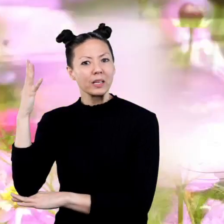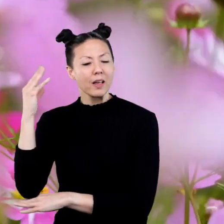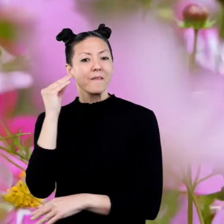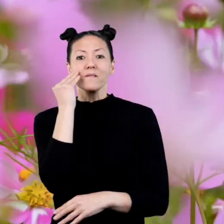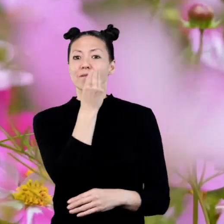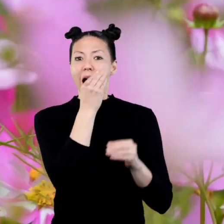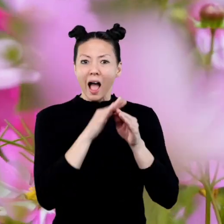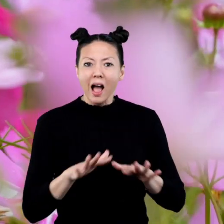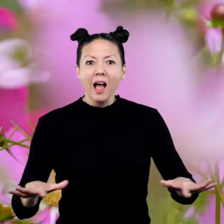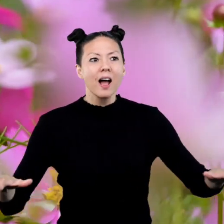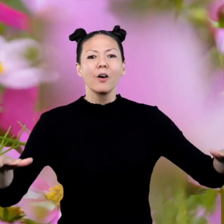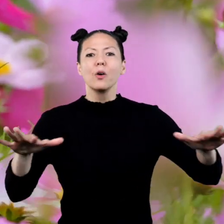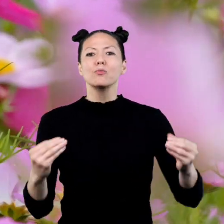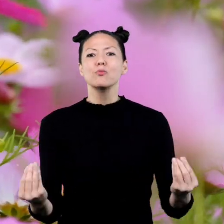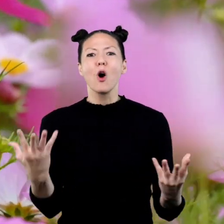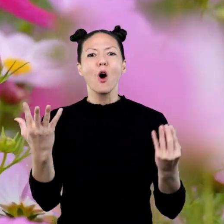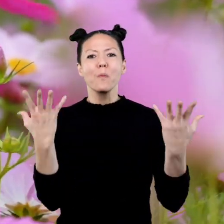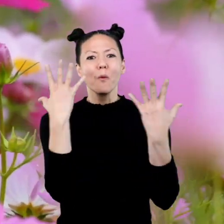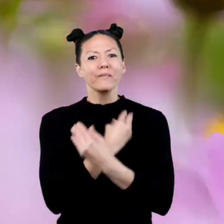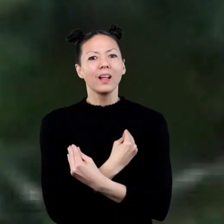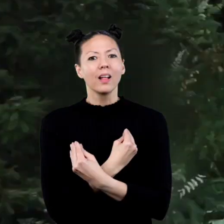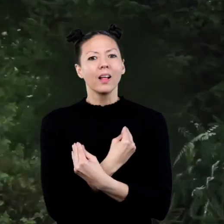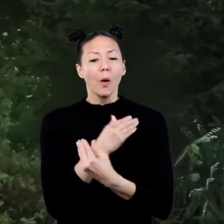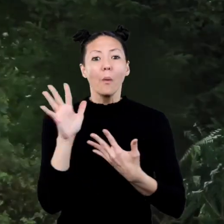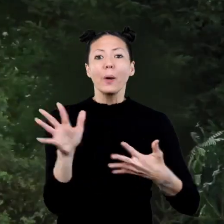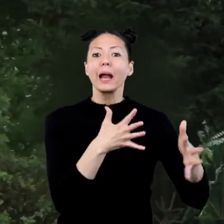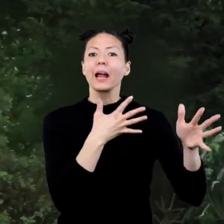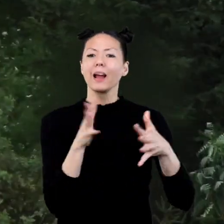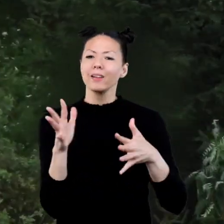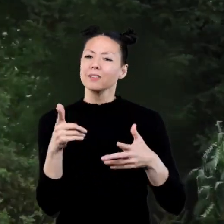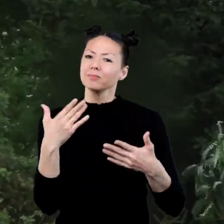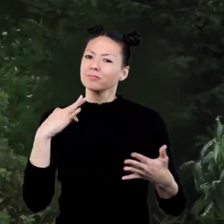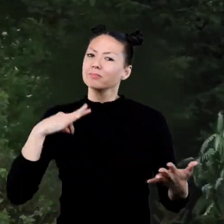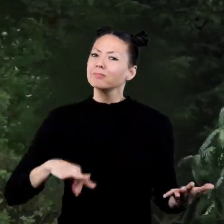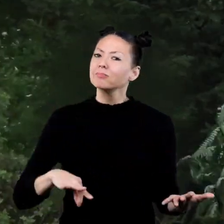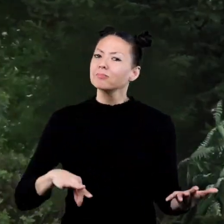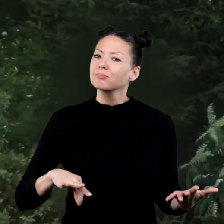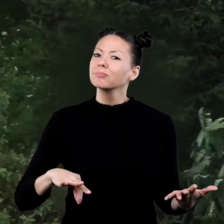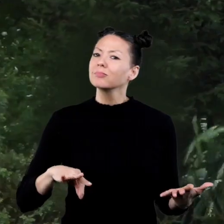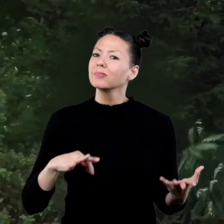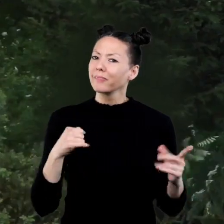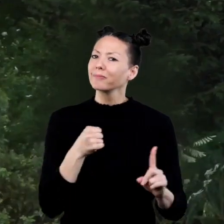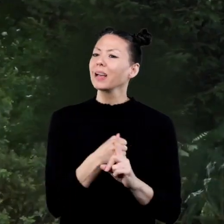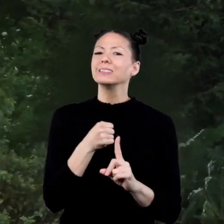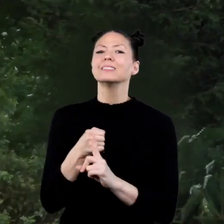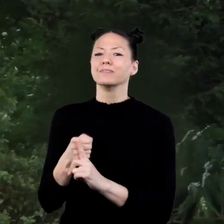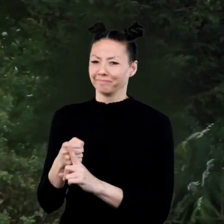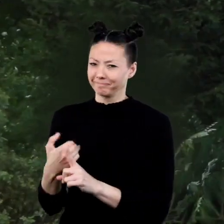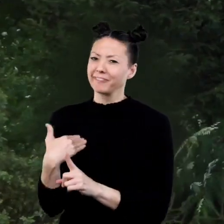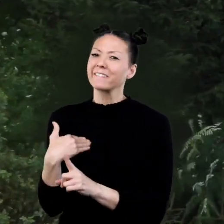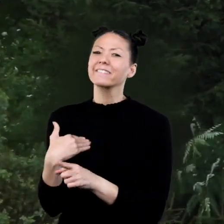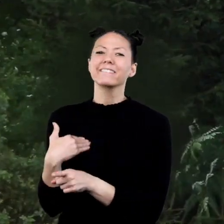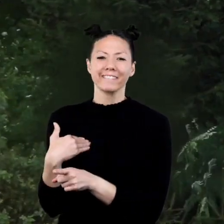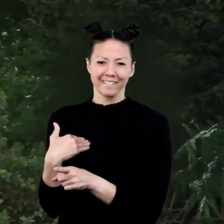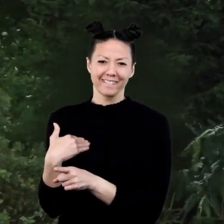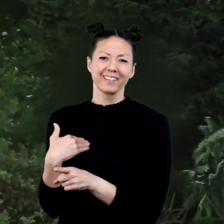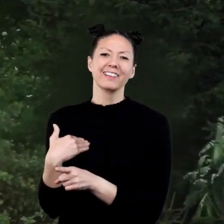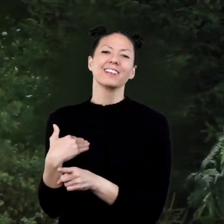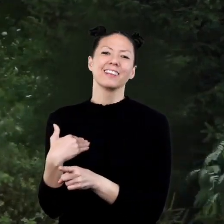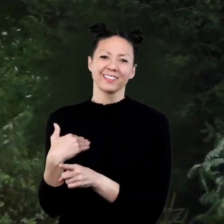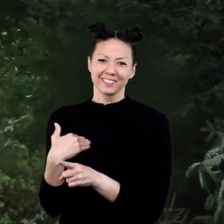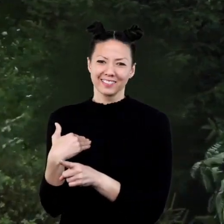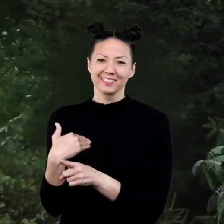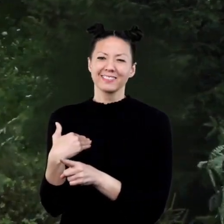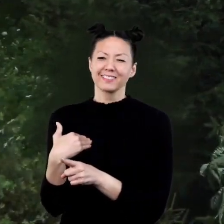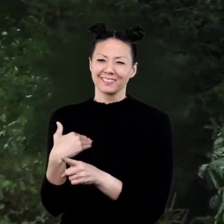and beautiful flowers grow in a meadow. The cause of the wind has many wonderful effects. But wind can